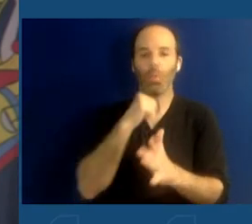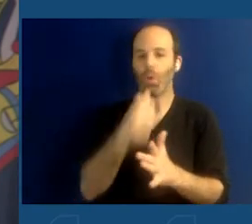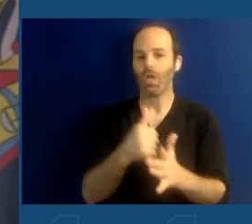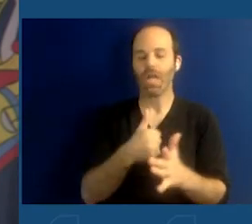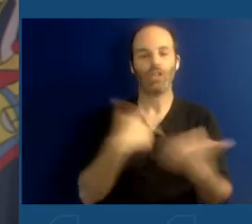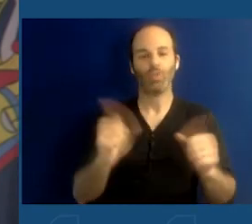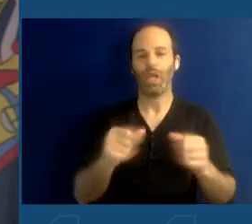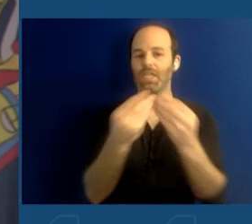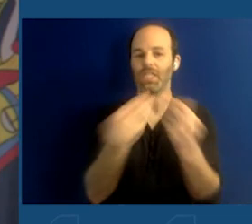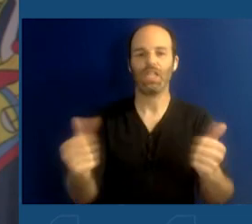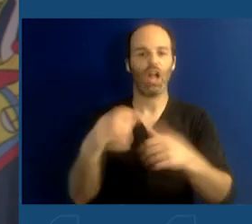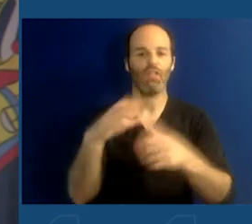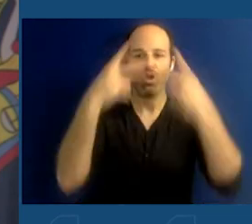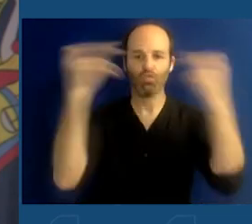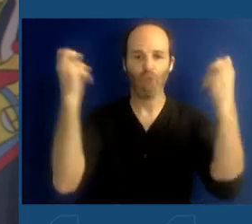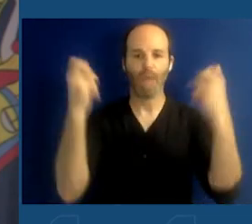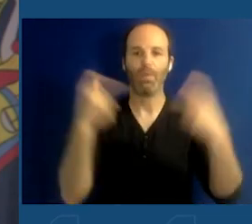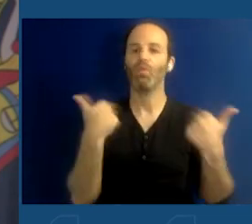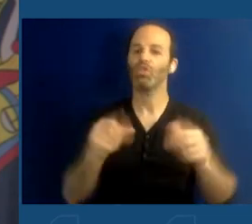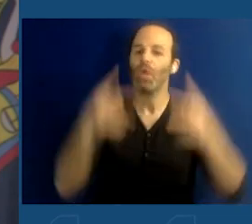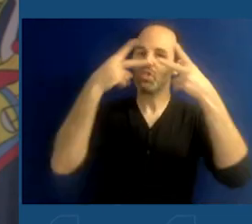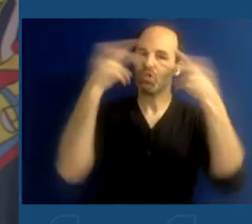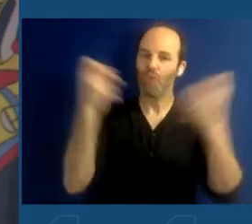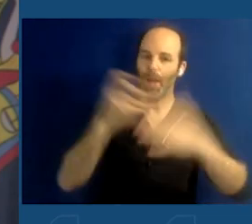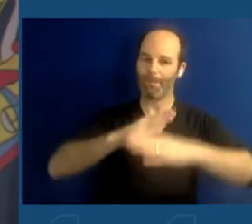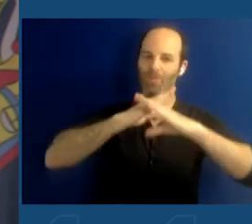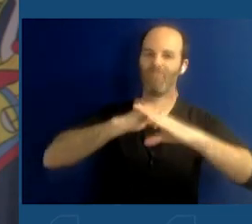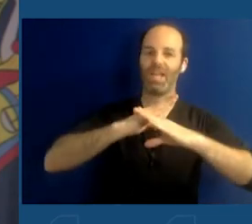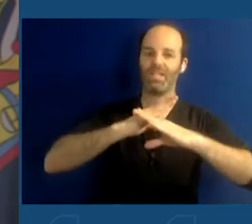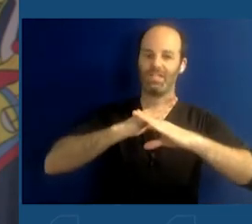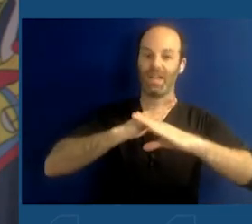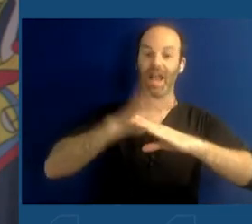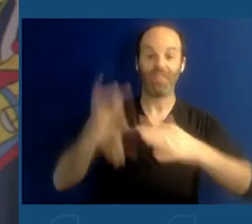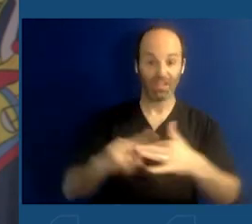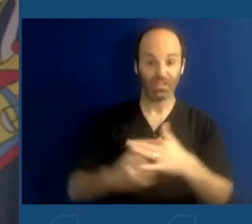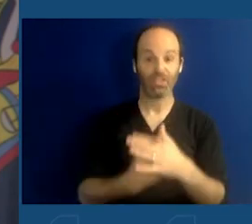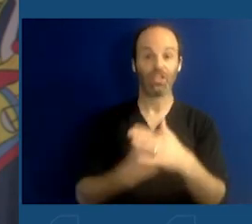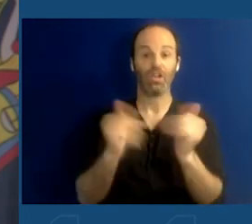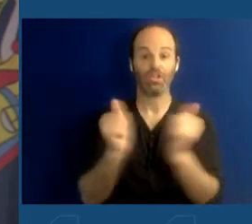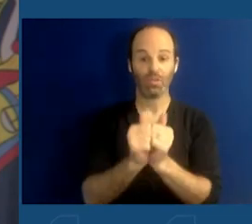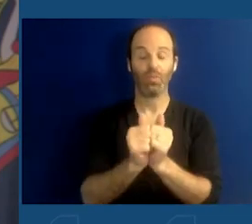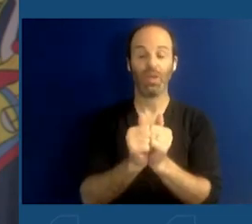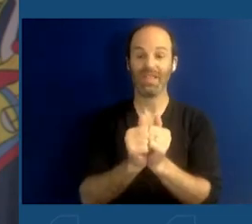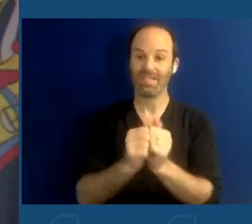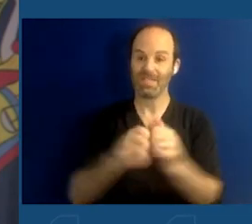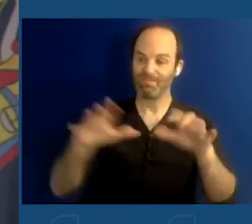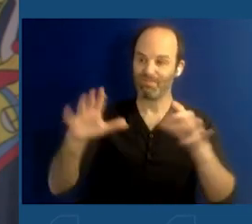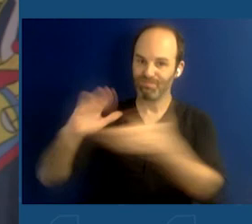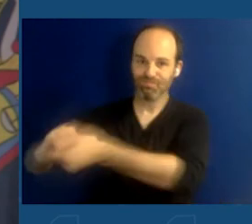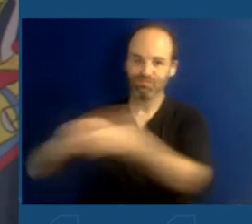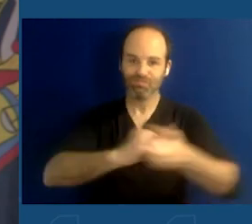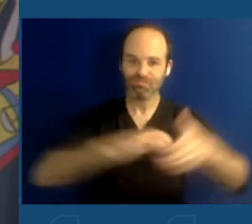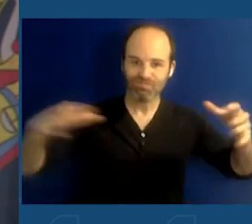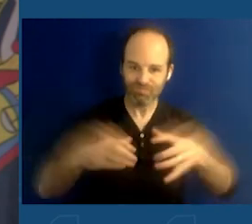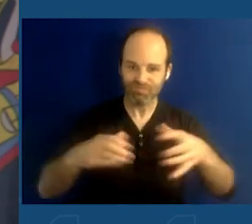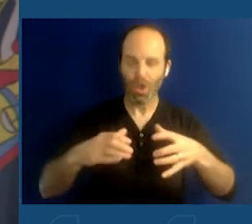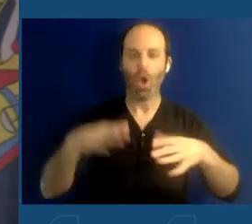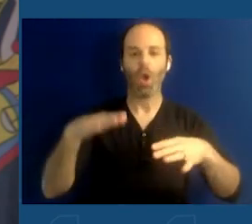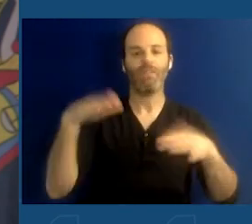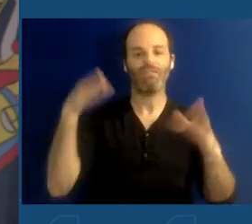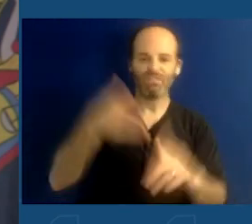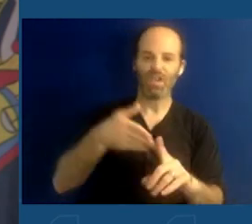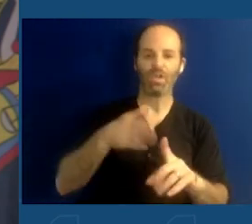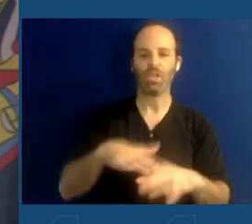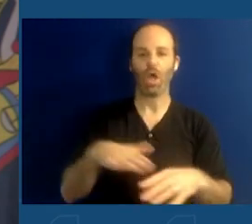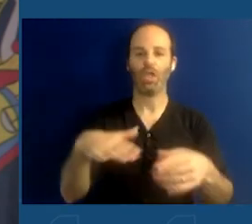We're in the crime prevention business. And that starts with our concentrated effort on domestic terrorism. And those of you who know